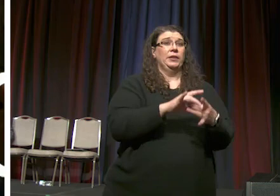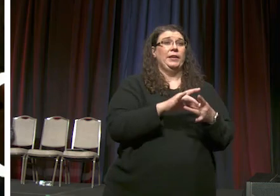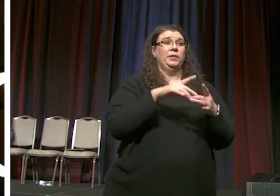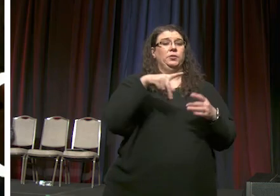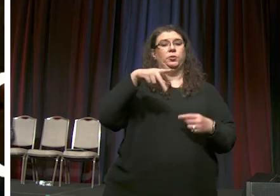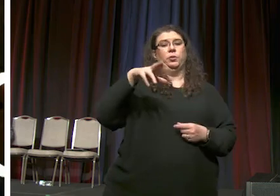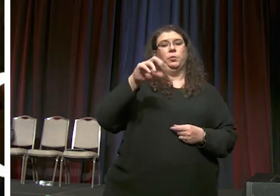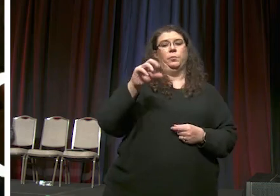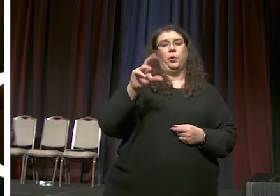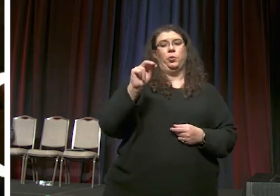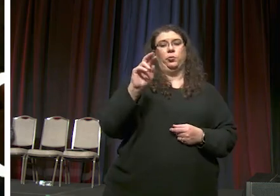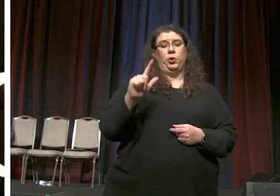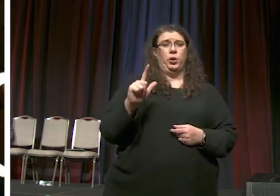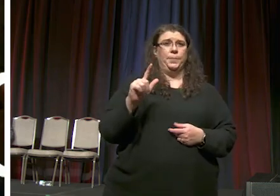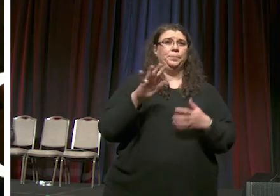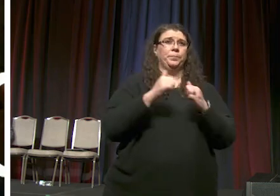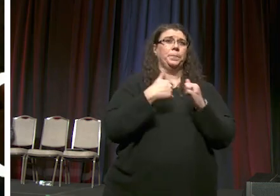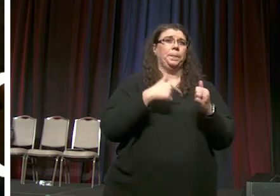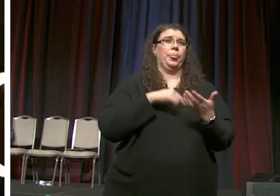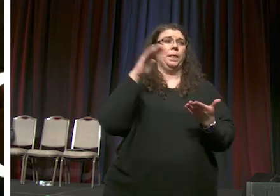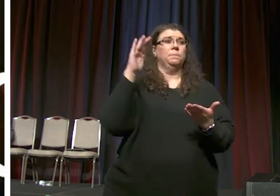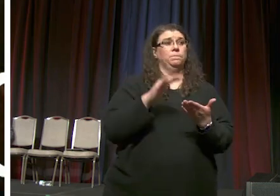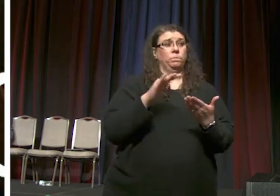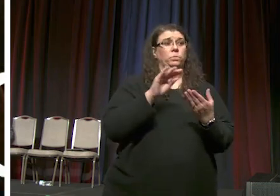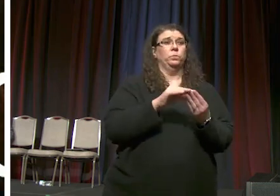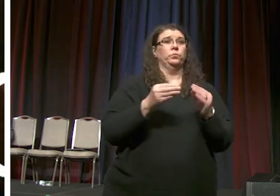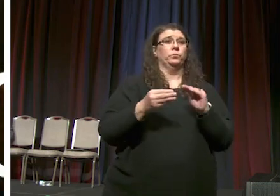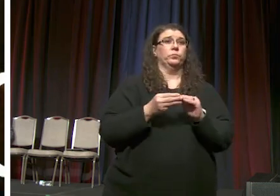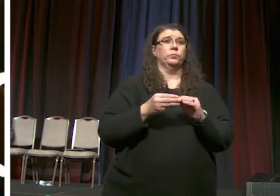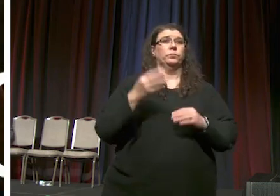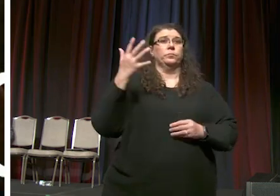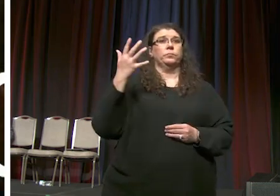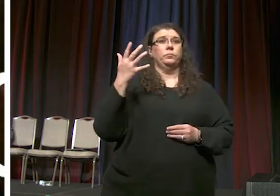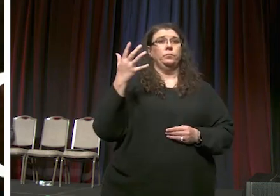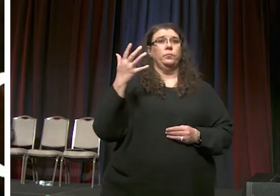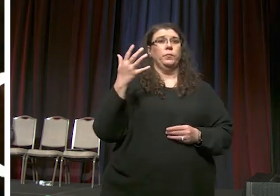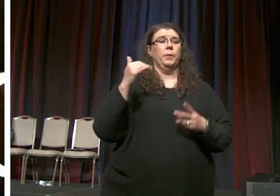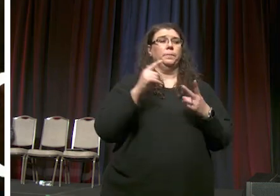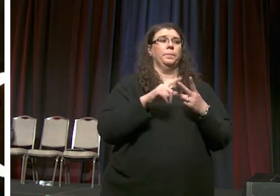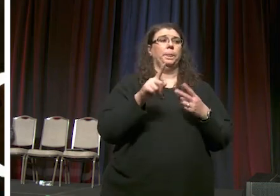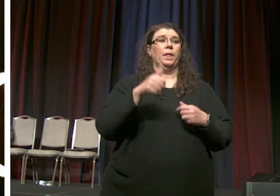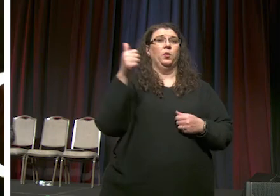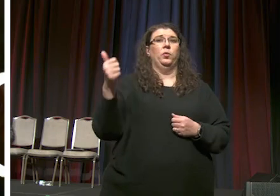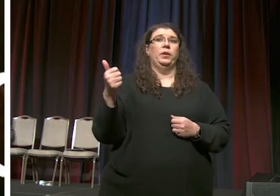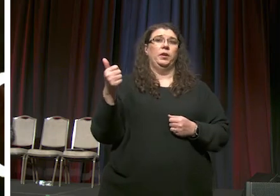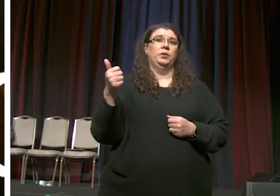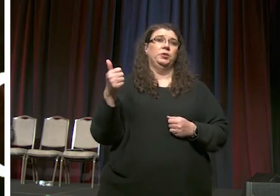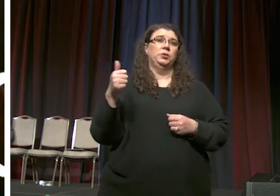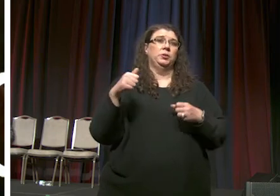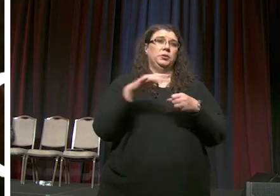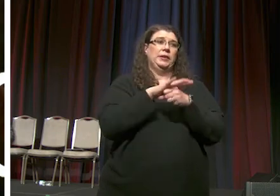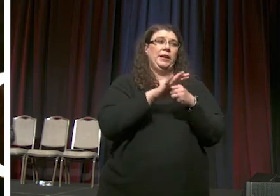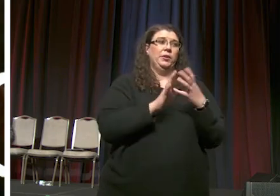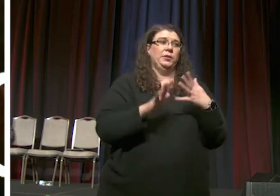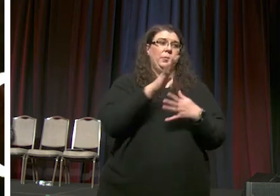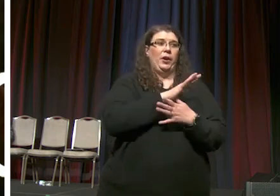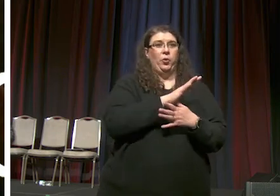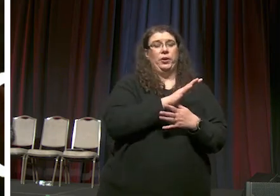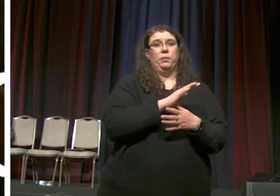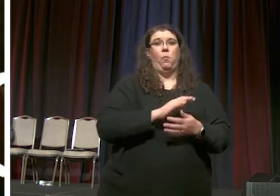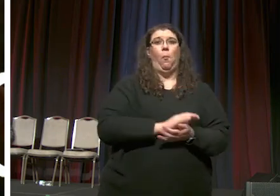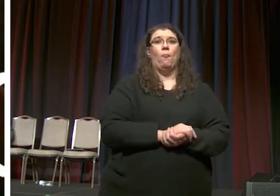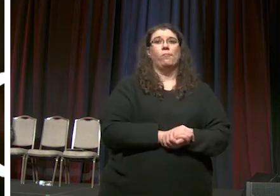the protocol how would we reduce the number from five and what are the price the areas of priority